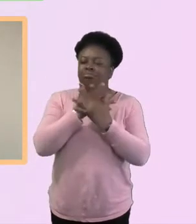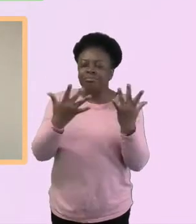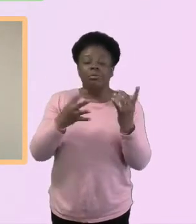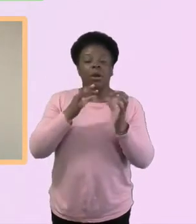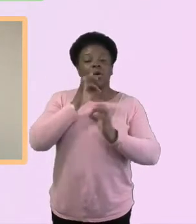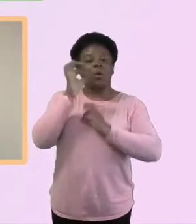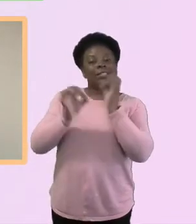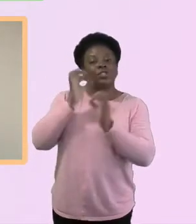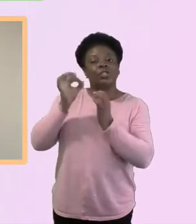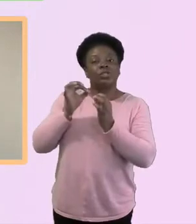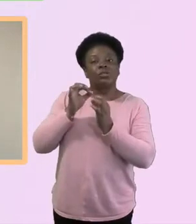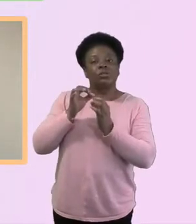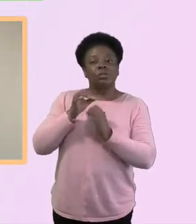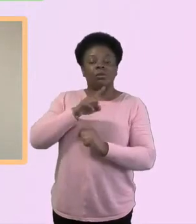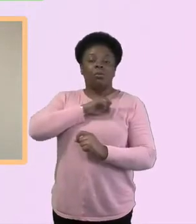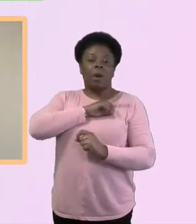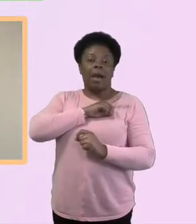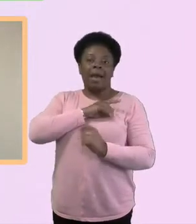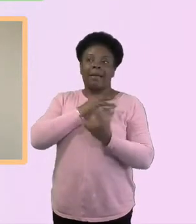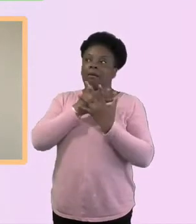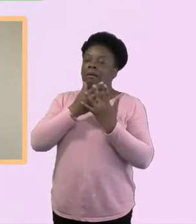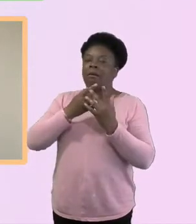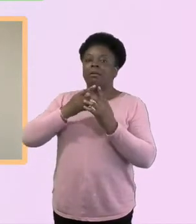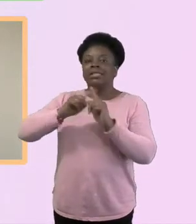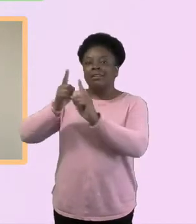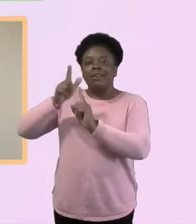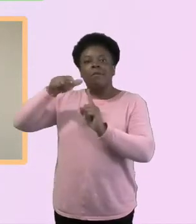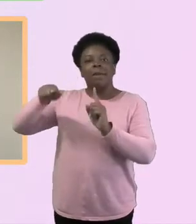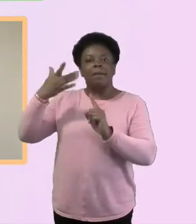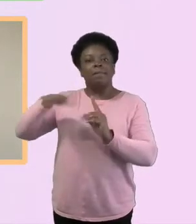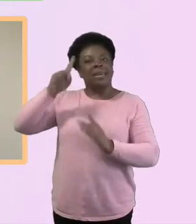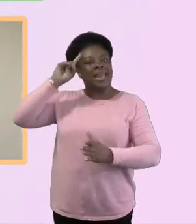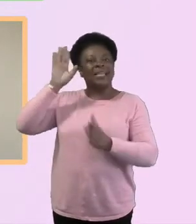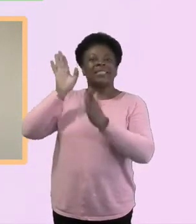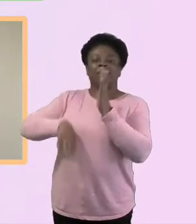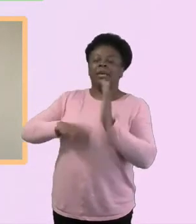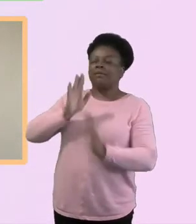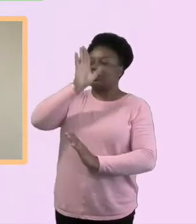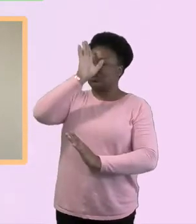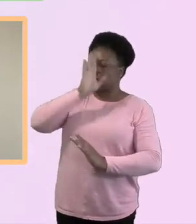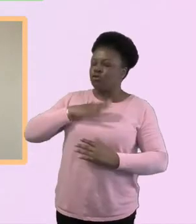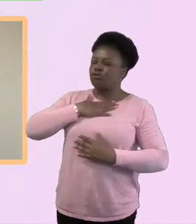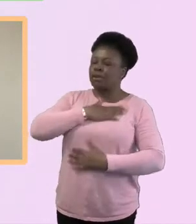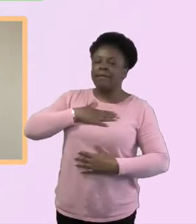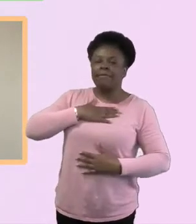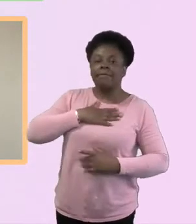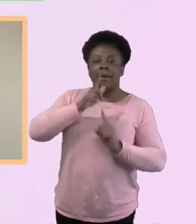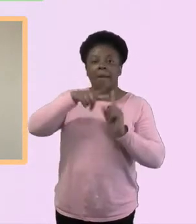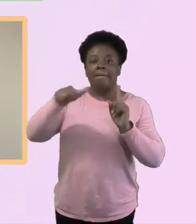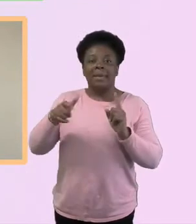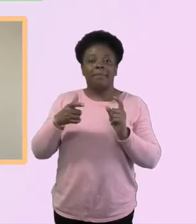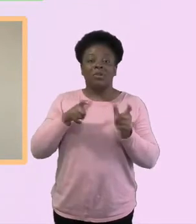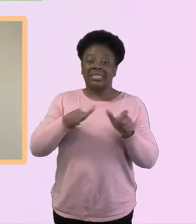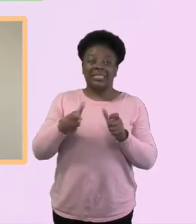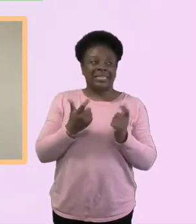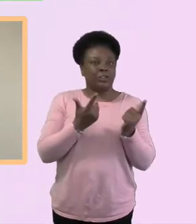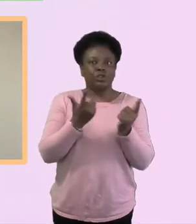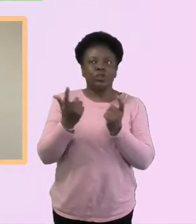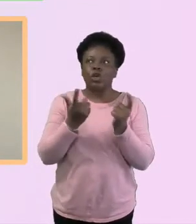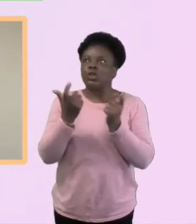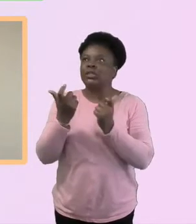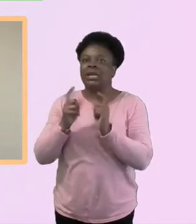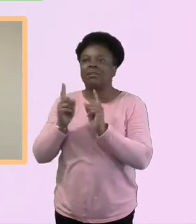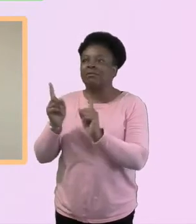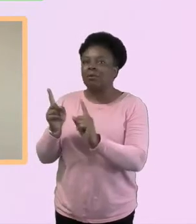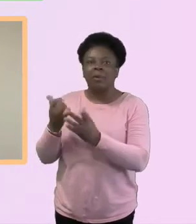struggles that people have had to the grief, um, that those life questions, um, and people are looking, you know, like I said, people have always been